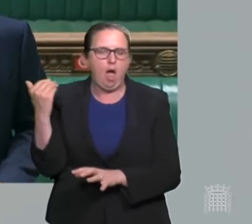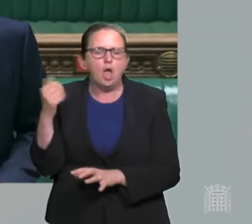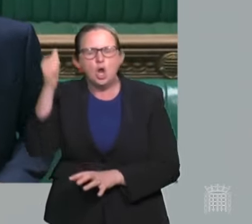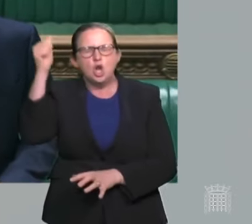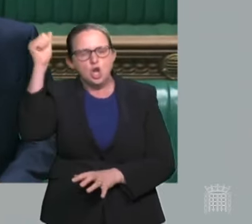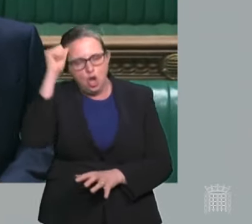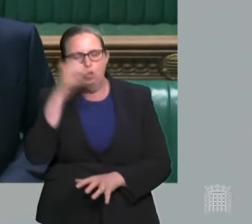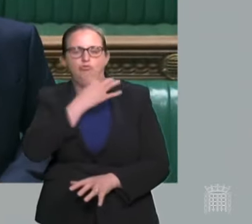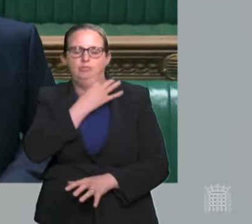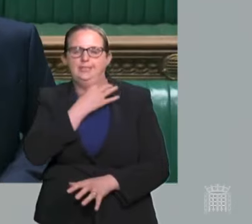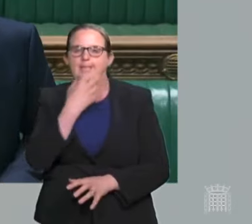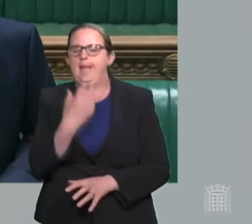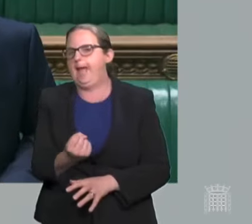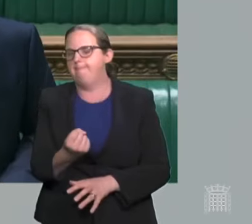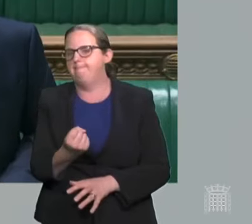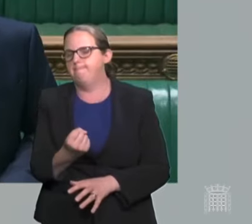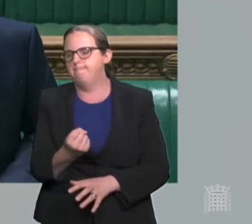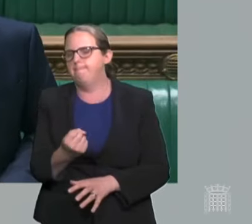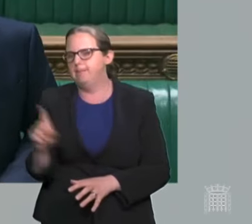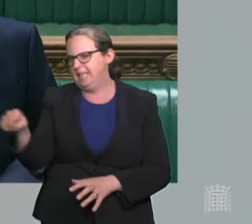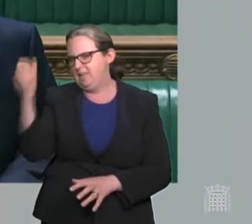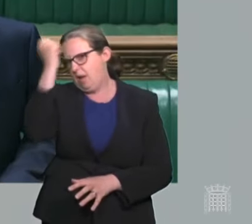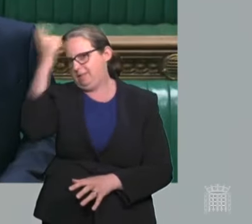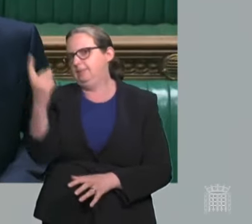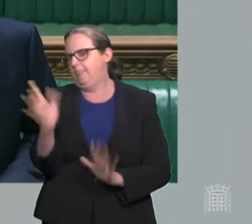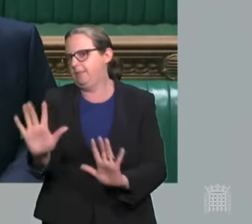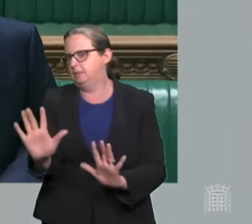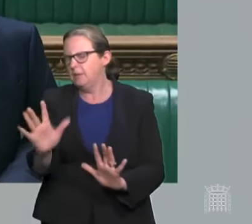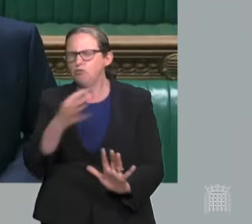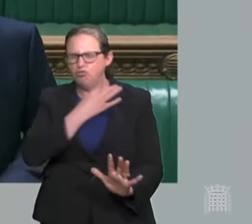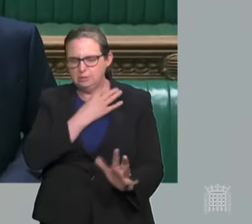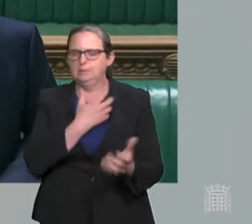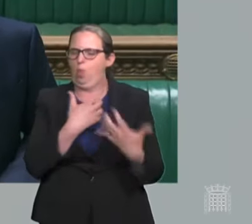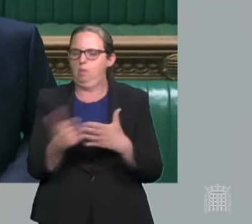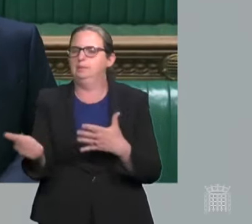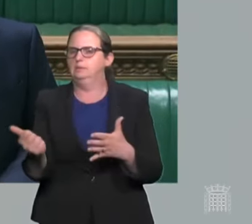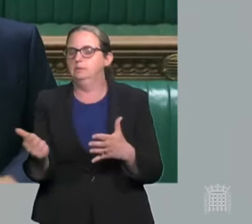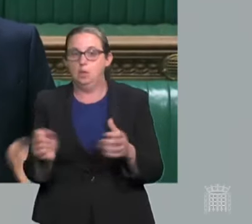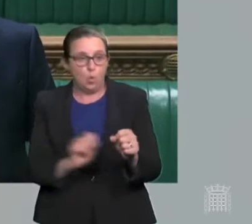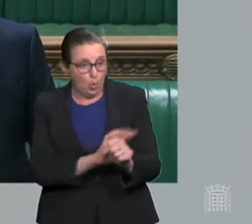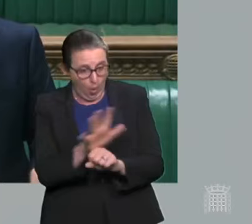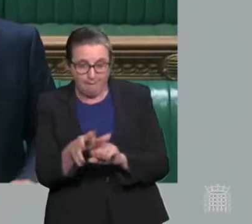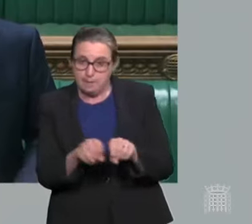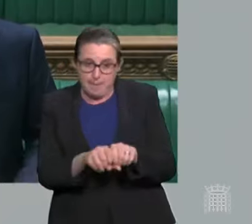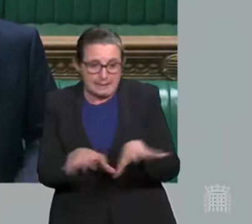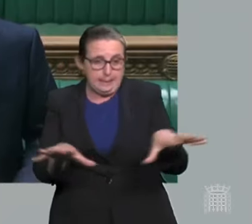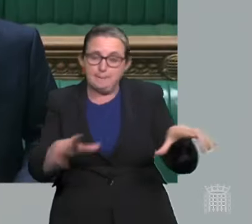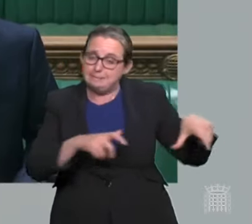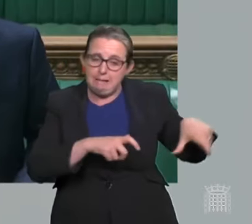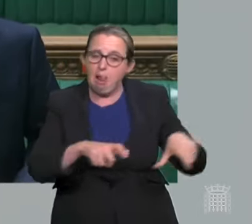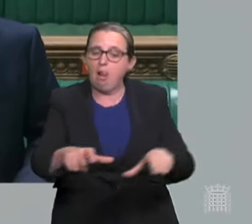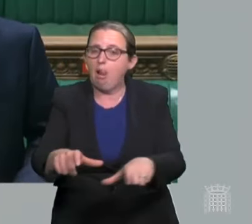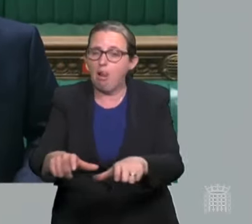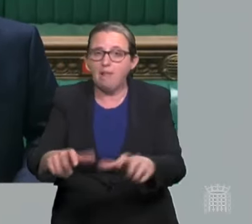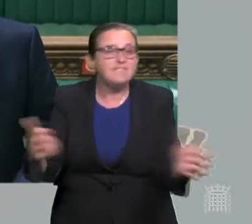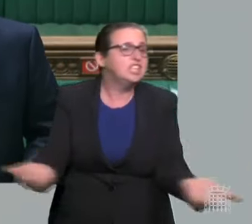risk. I think the Honourable Gentleman understands that. And it is because there is still a pandemic, as I said, the pandemic is not over,